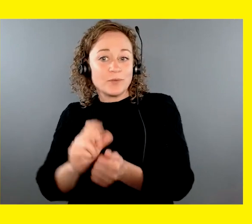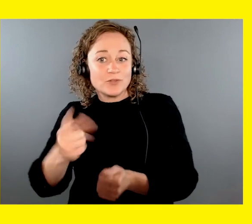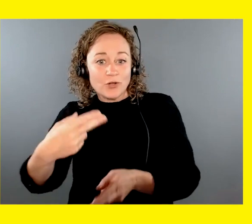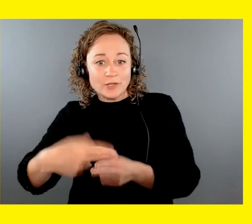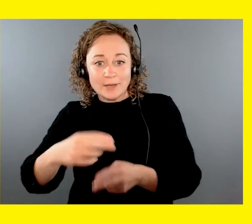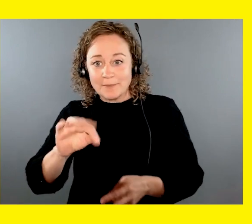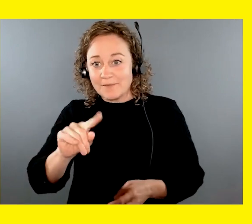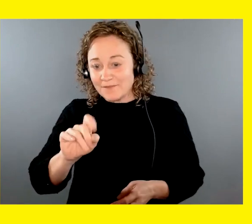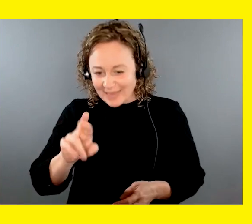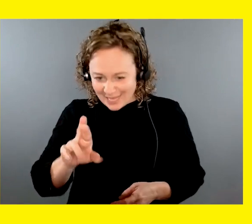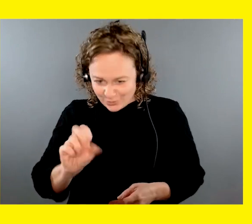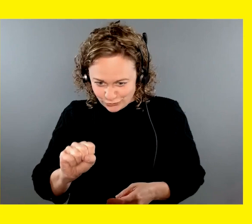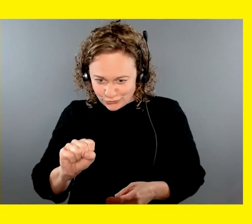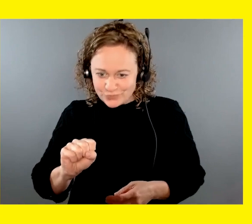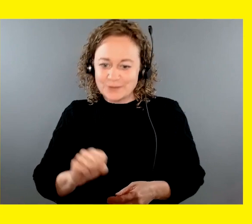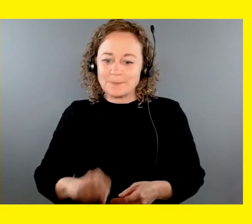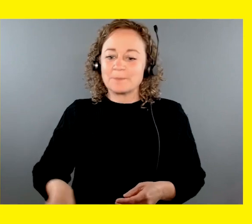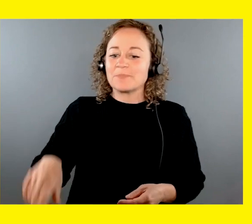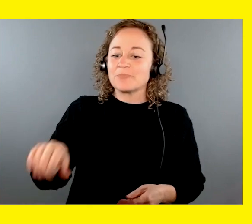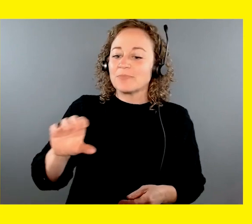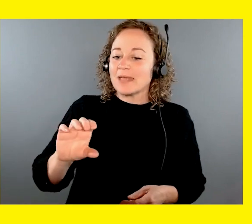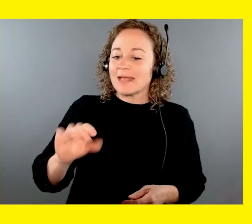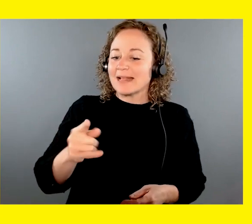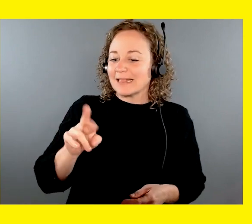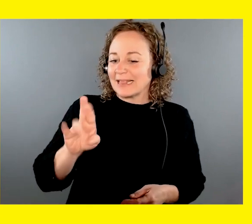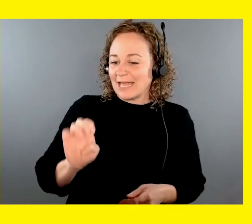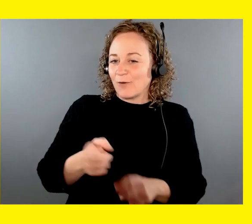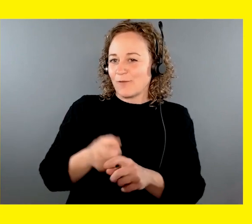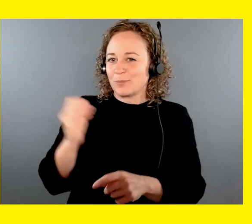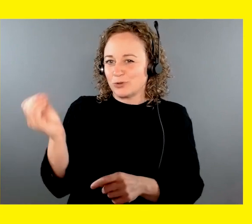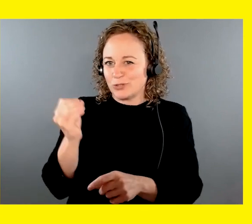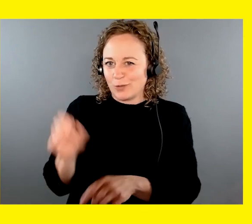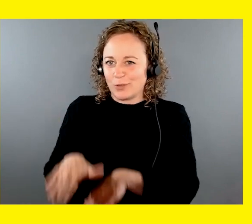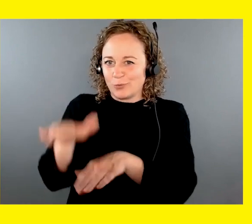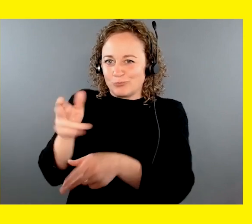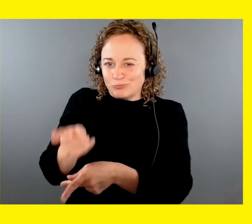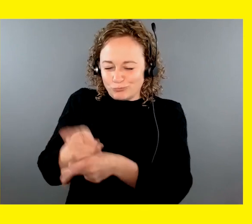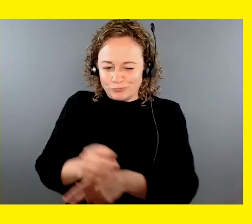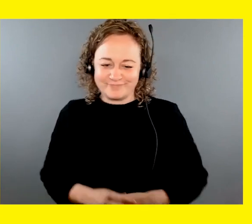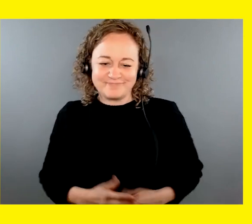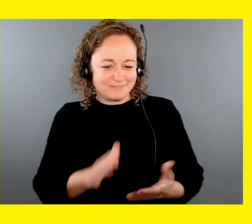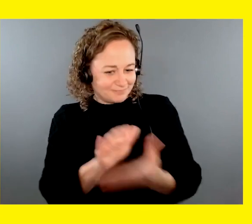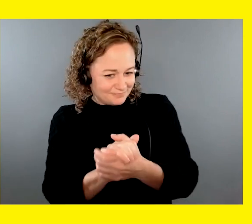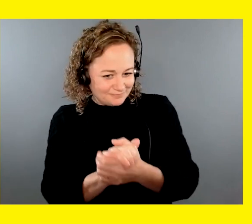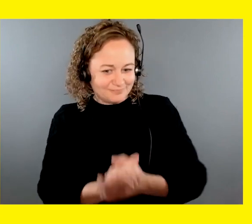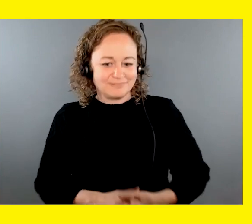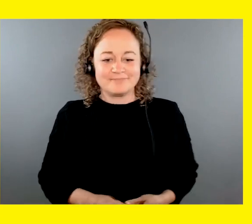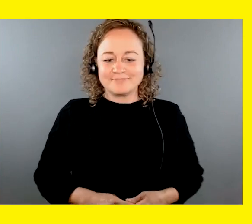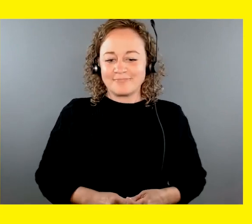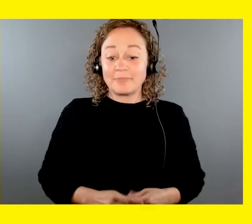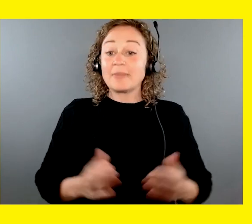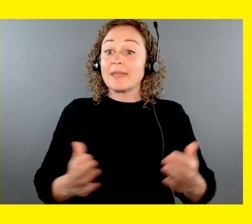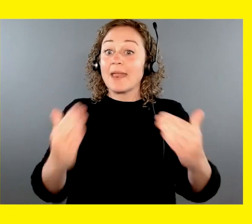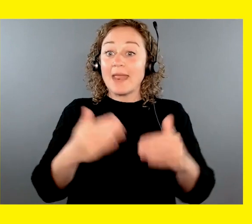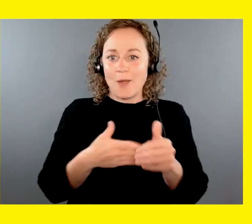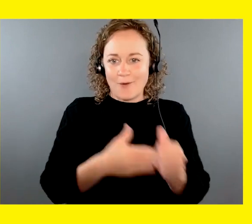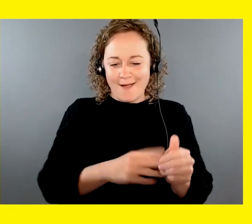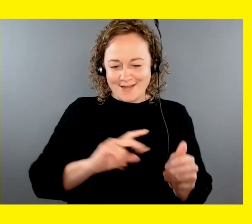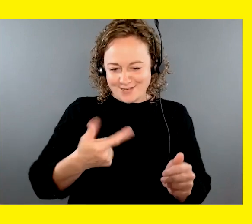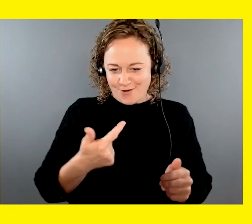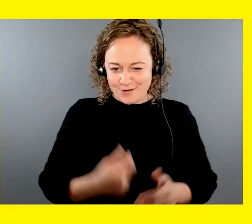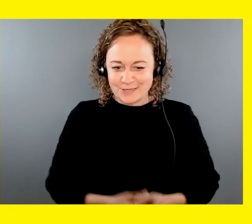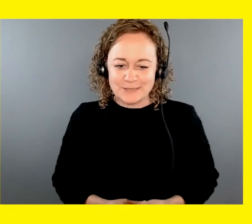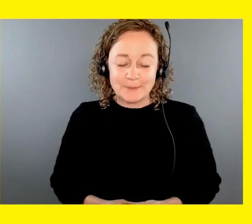Bernier in Ontario. Congratulations, Valerie, Susan and Flanders. And now, our guide dog partnerships.